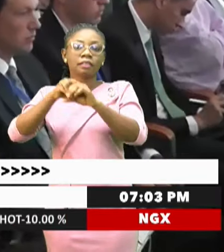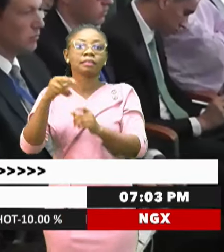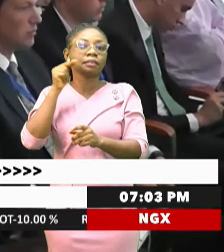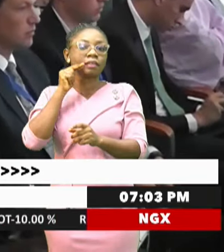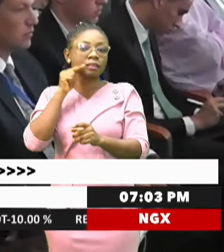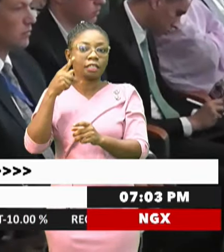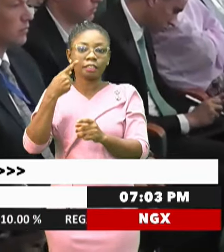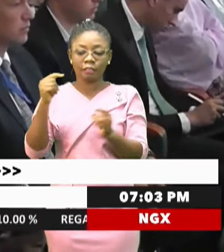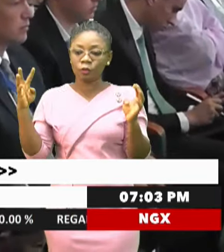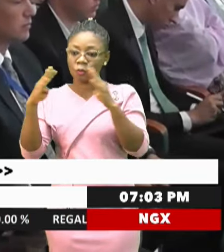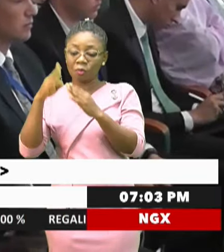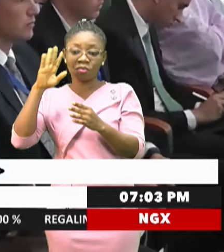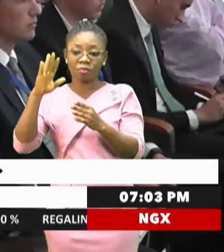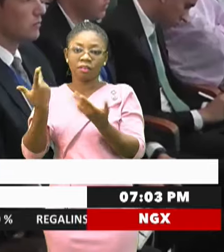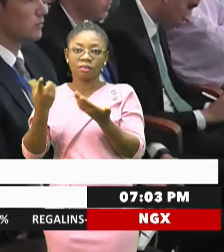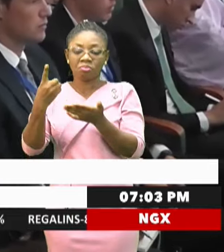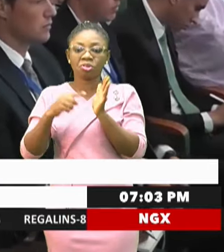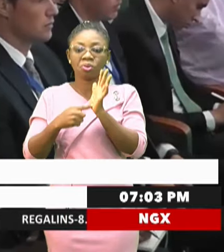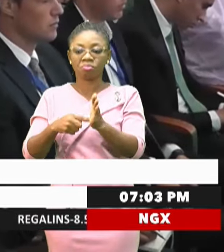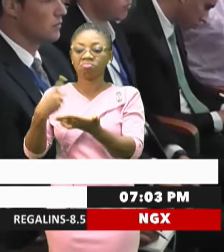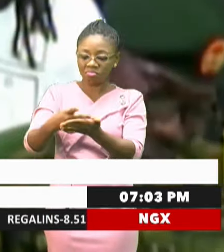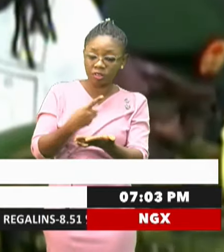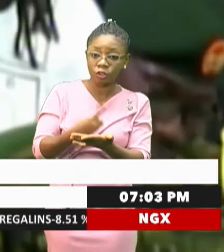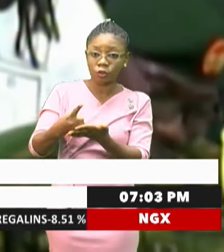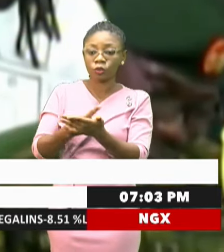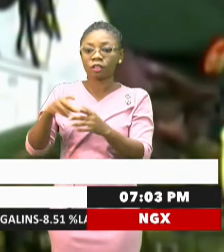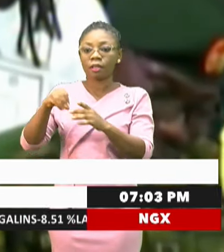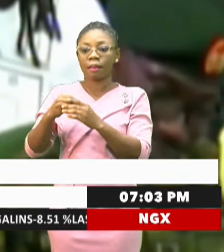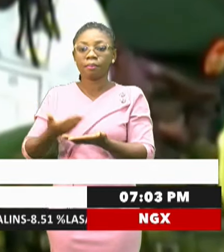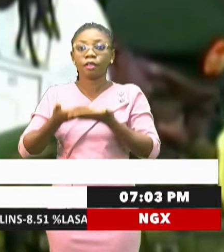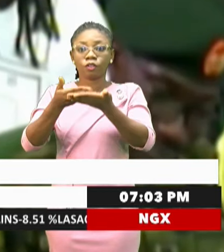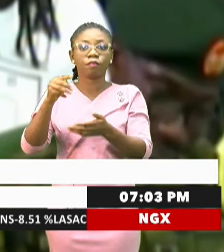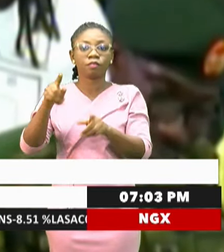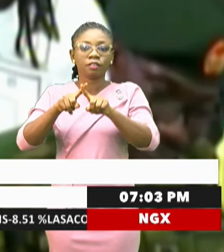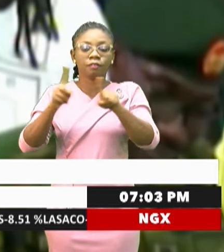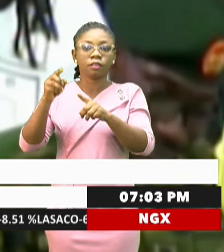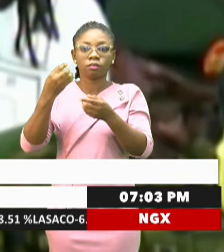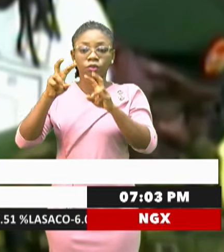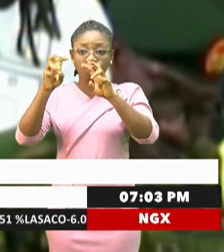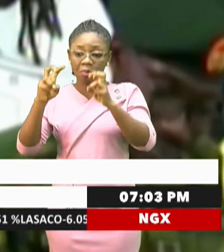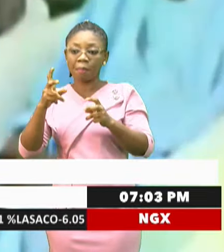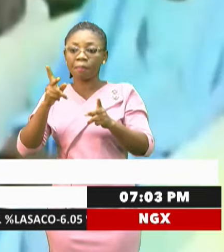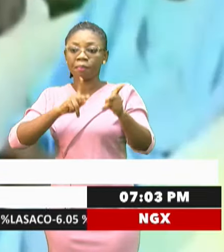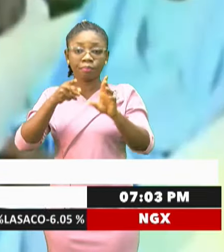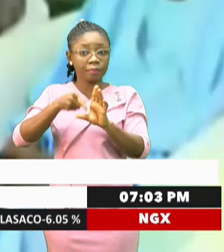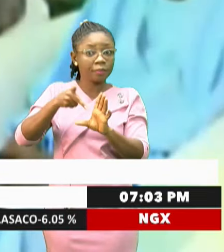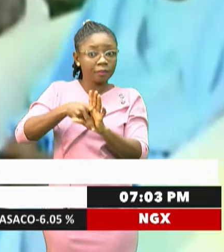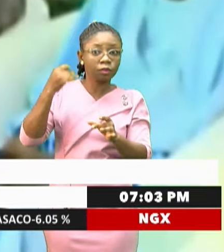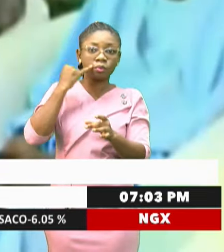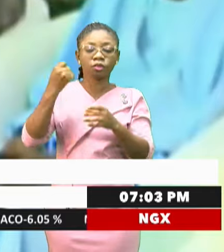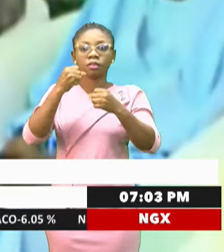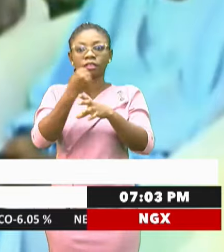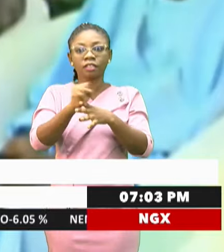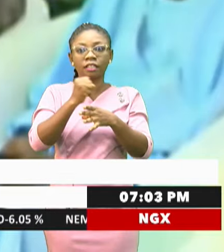summit will feature panel discussions and presentations on various topics, and participants are expected to share experiences and